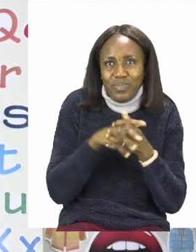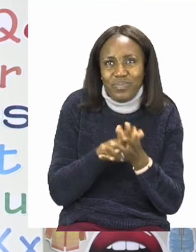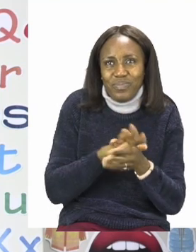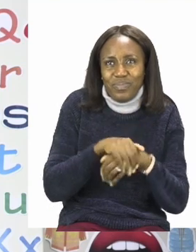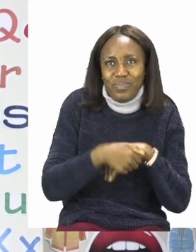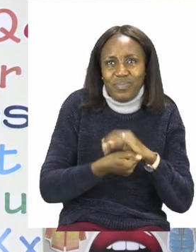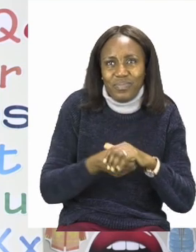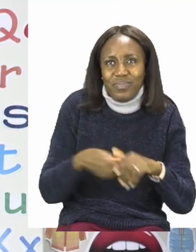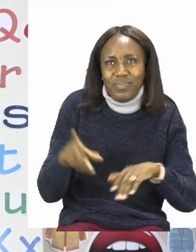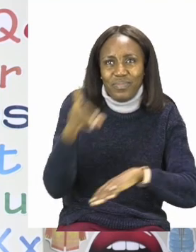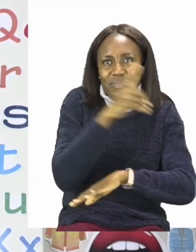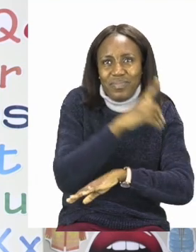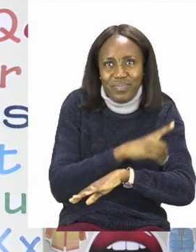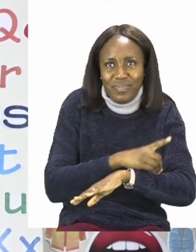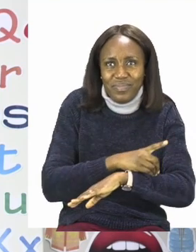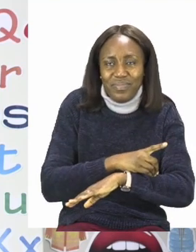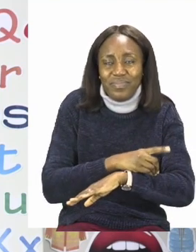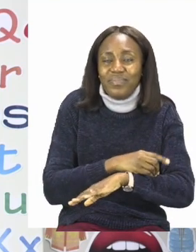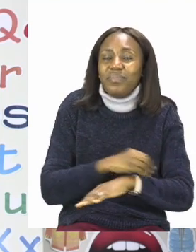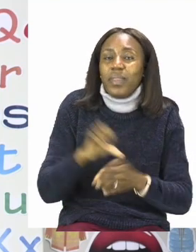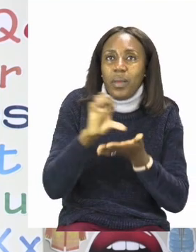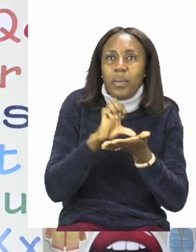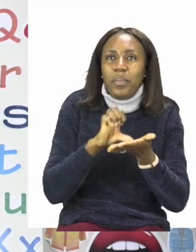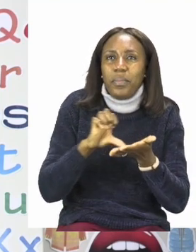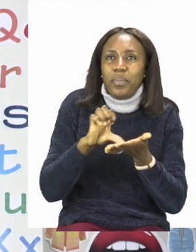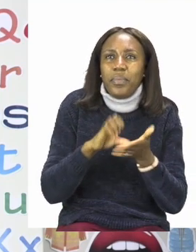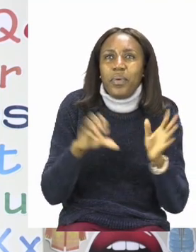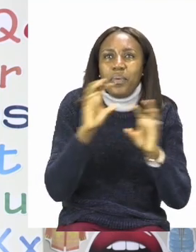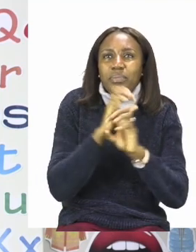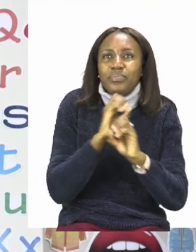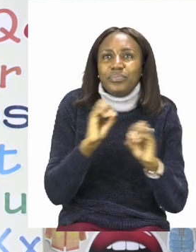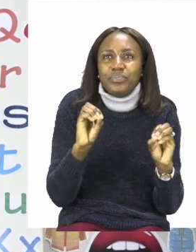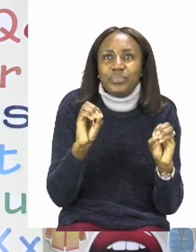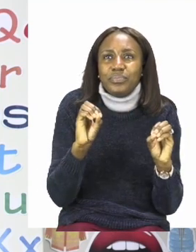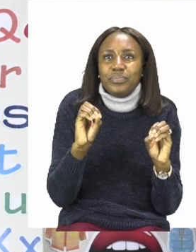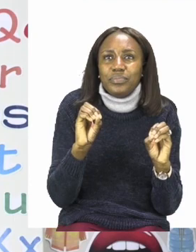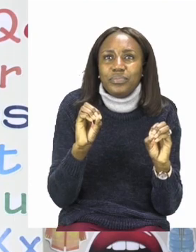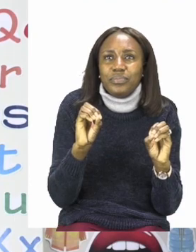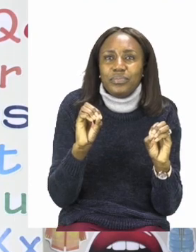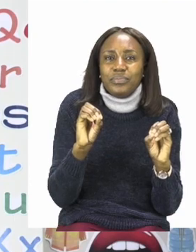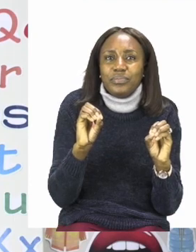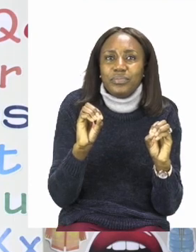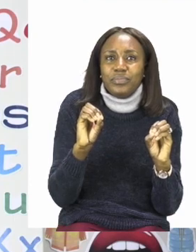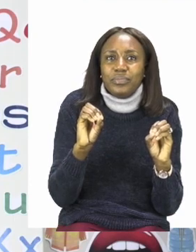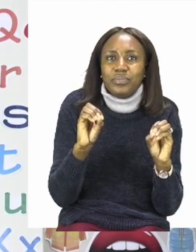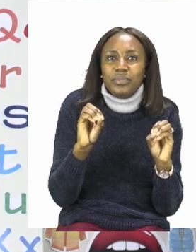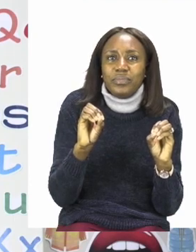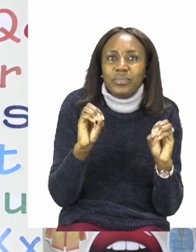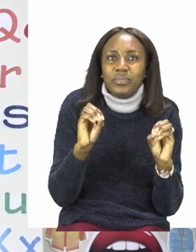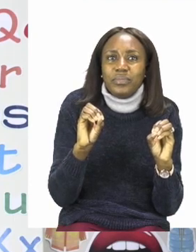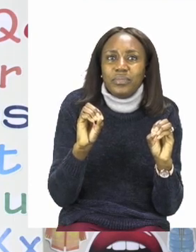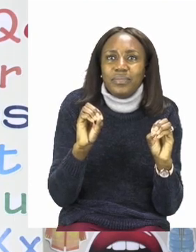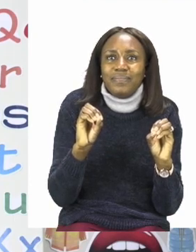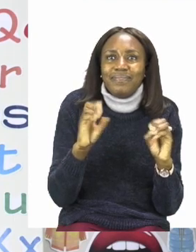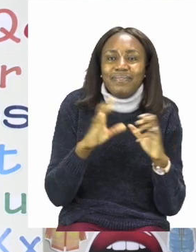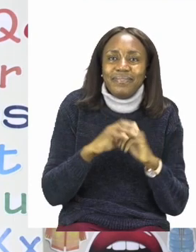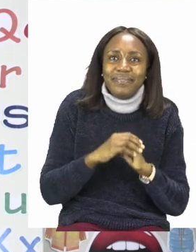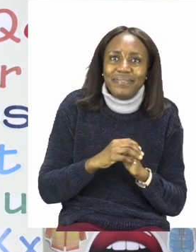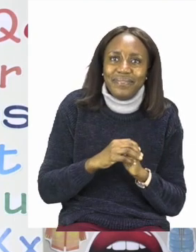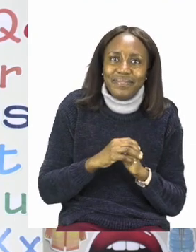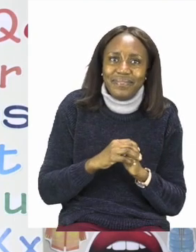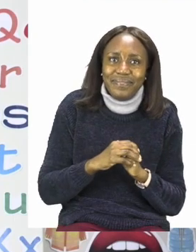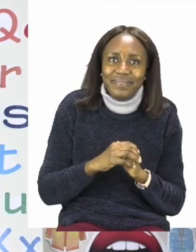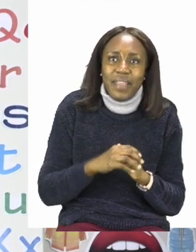Sanitize every day so the germs can stay away.